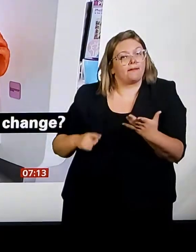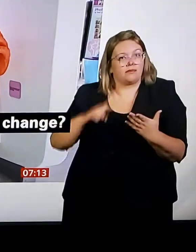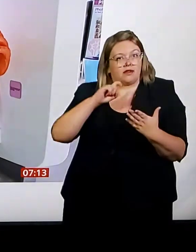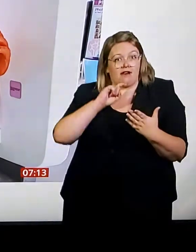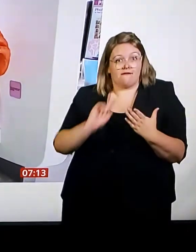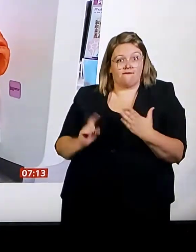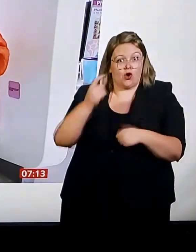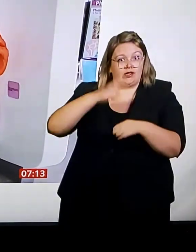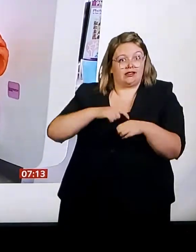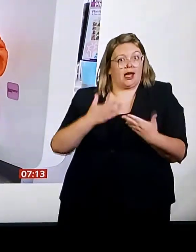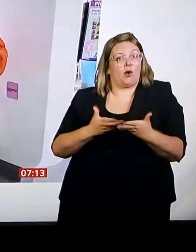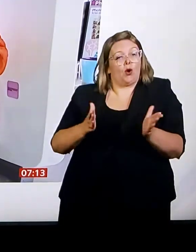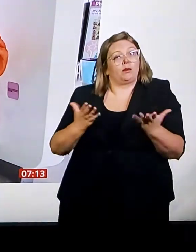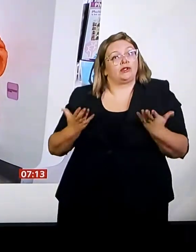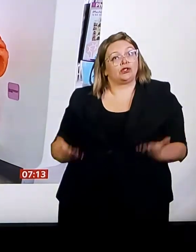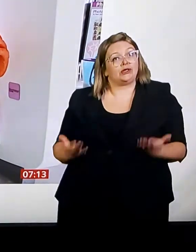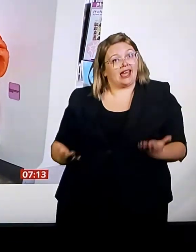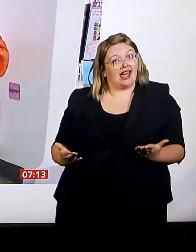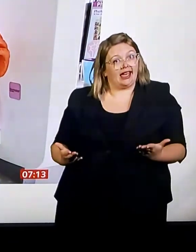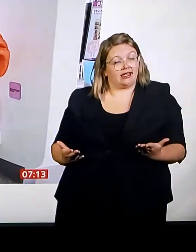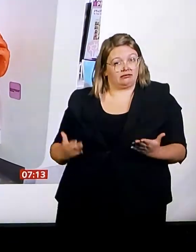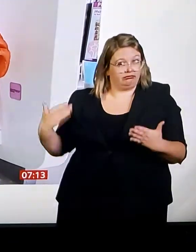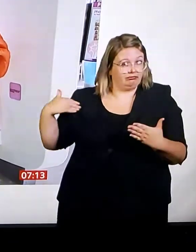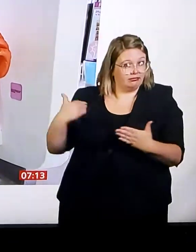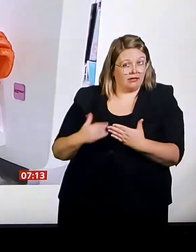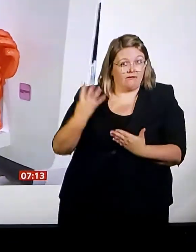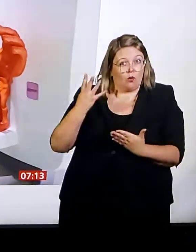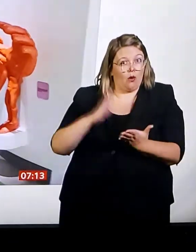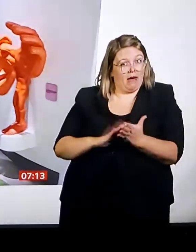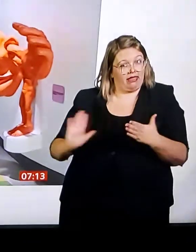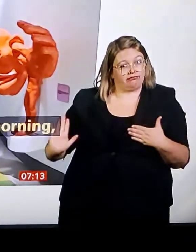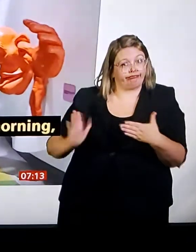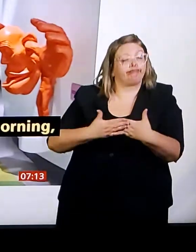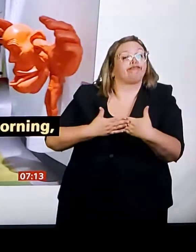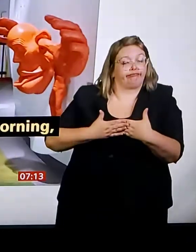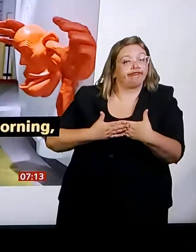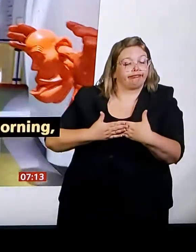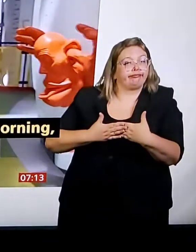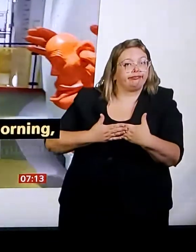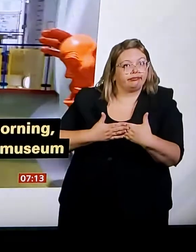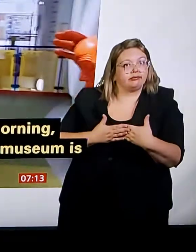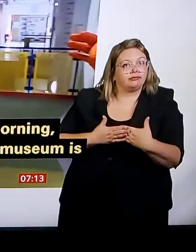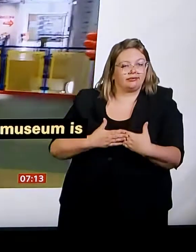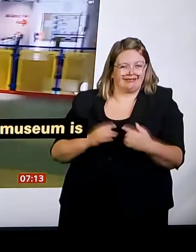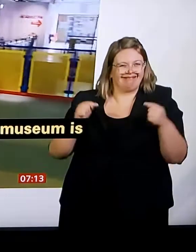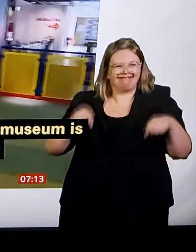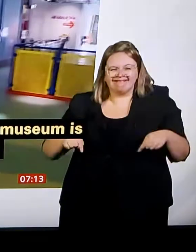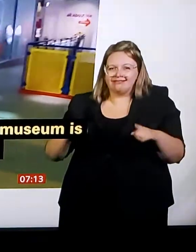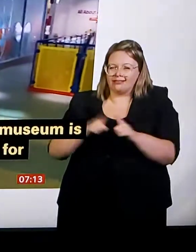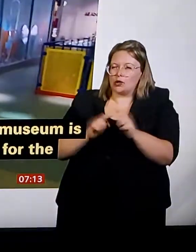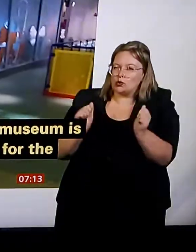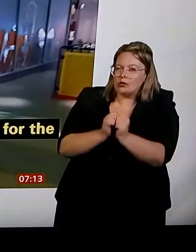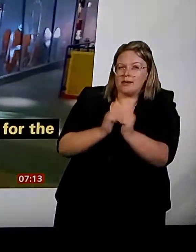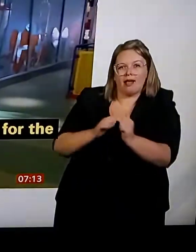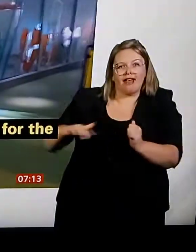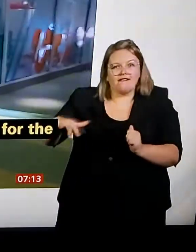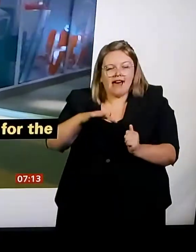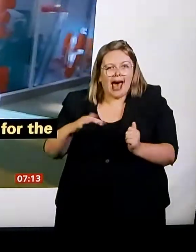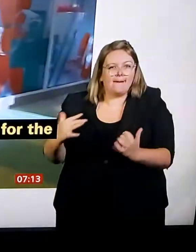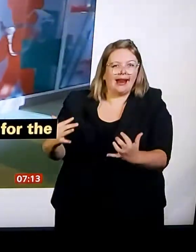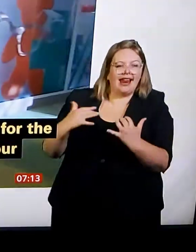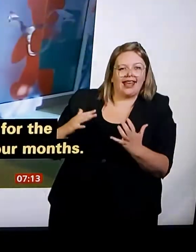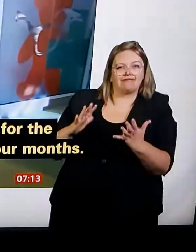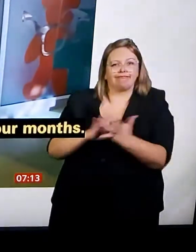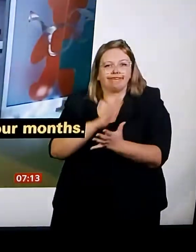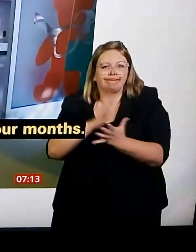lonely and depressed to get back home, and praying to be honest. We feel like hostage here on board, but we